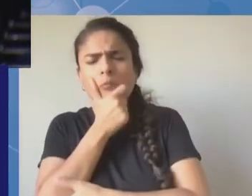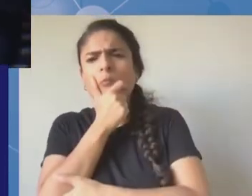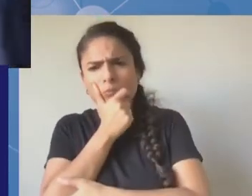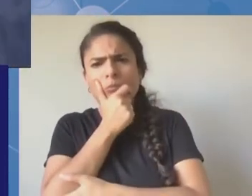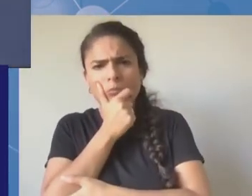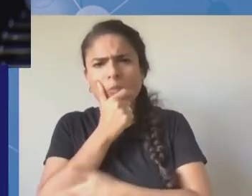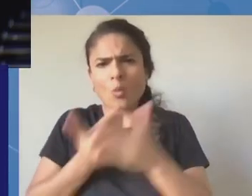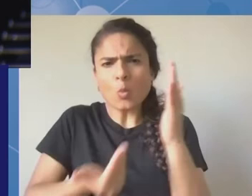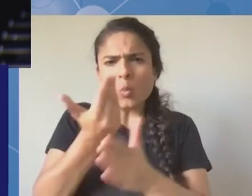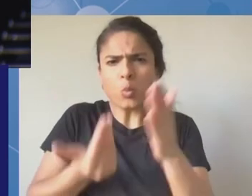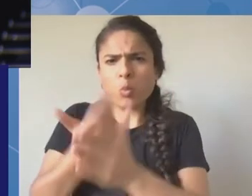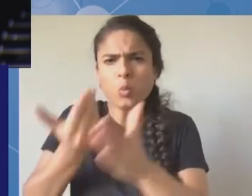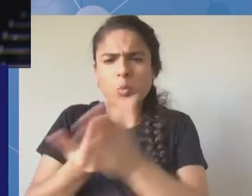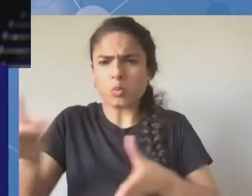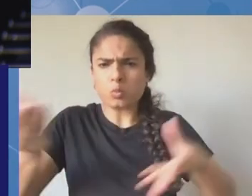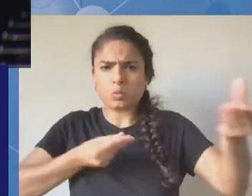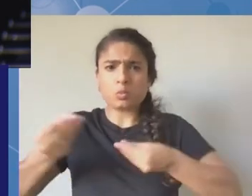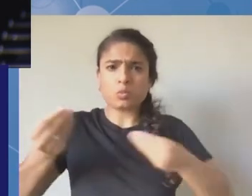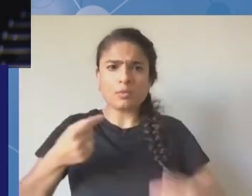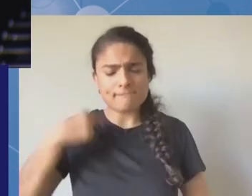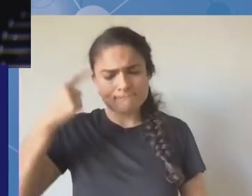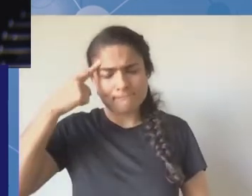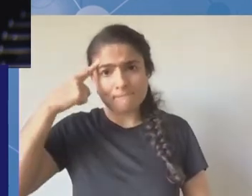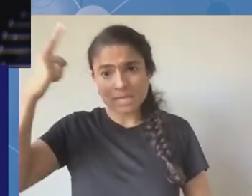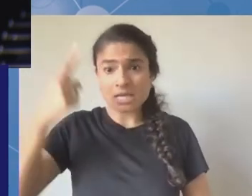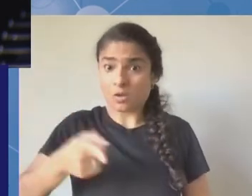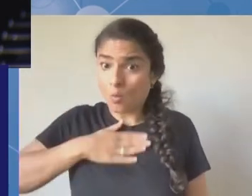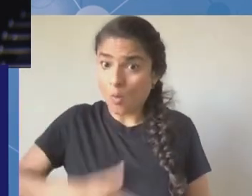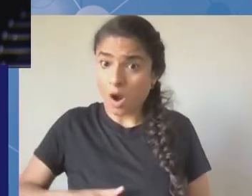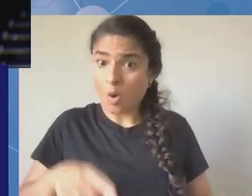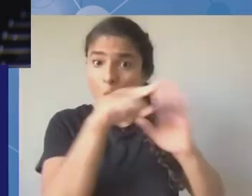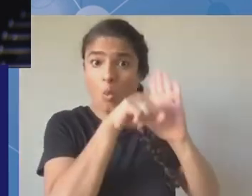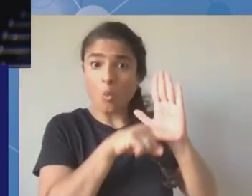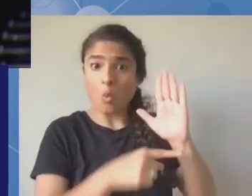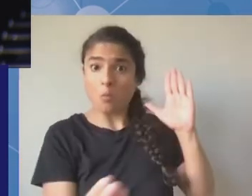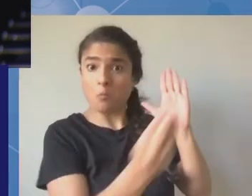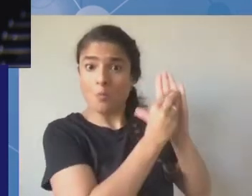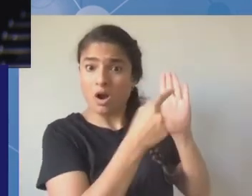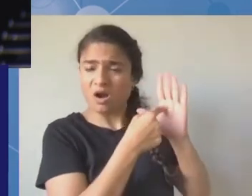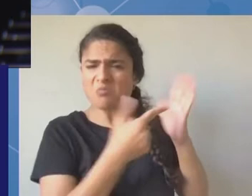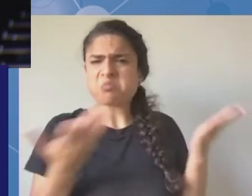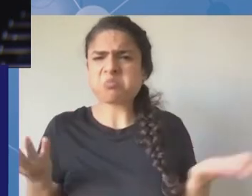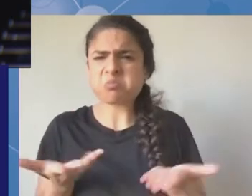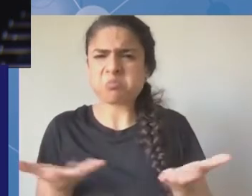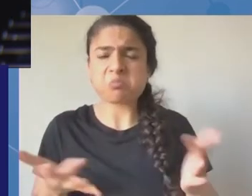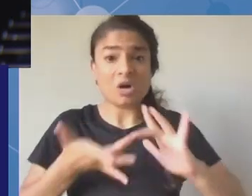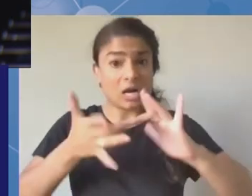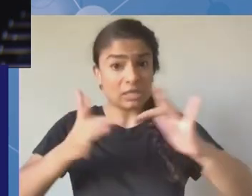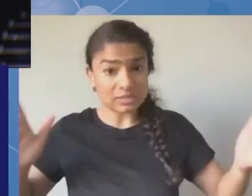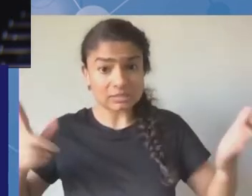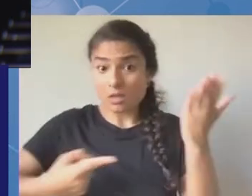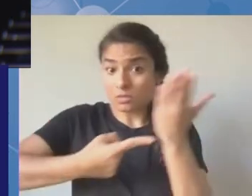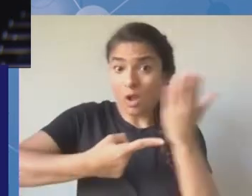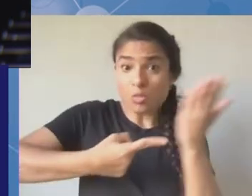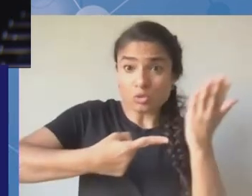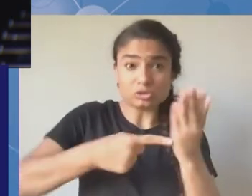so this interdisciplinary multidisciplinary discussions really helped me and when i will go back to my law school